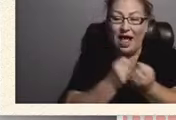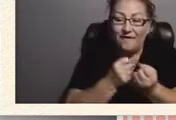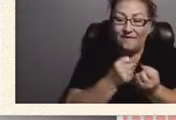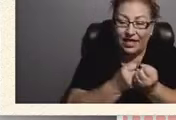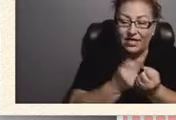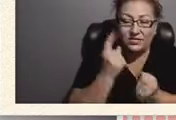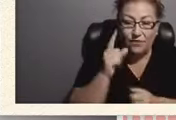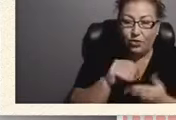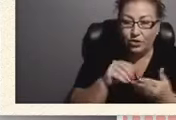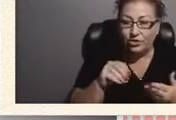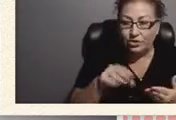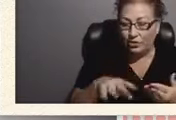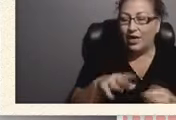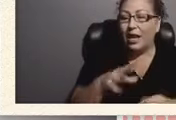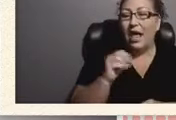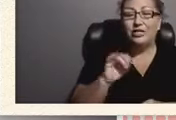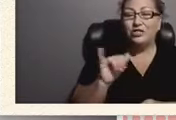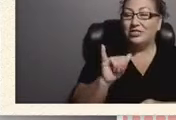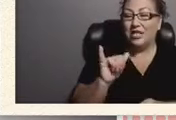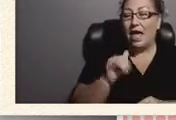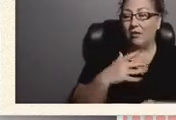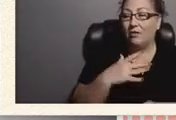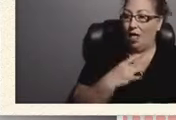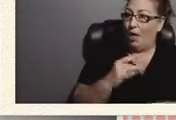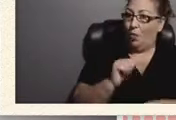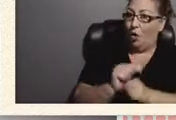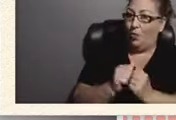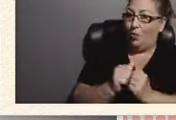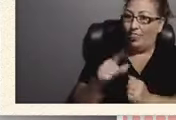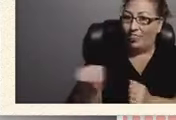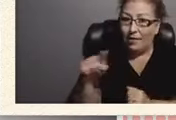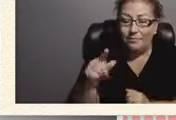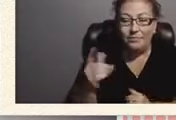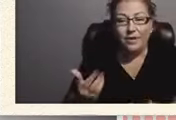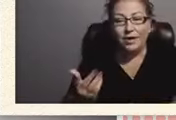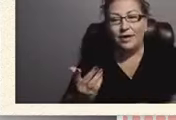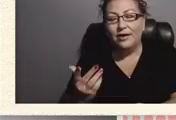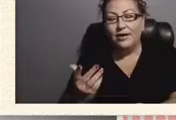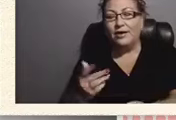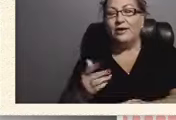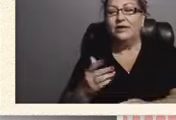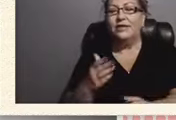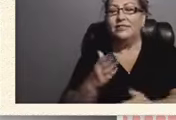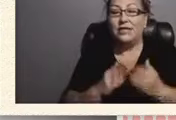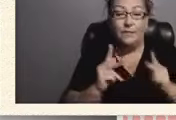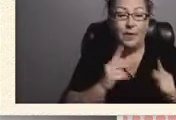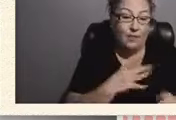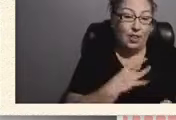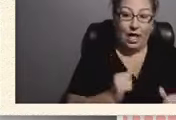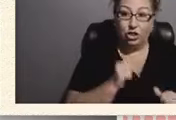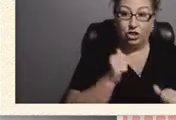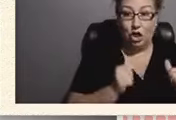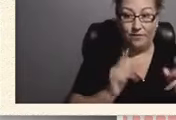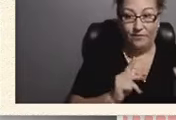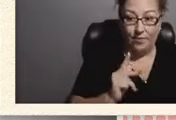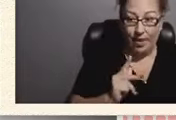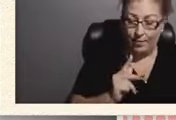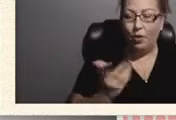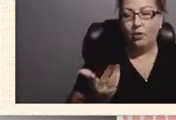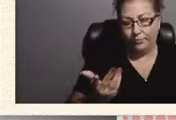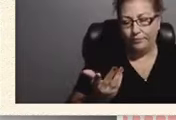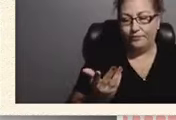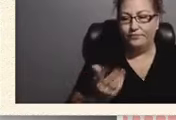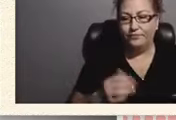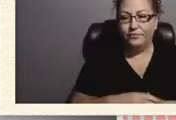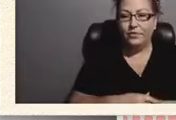working with them right some people like a more assertive person and that's why we probably here on this table because